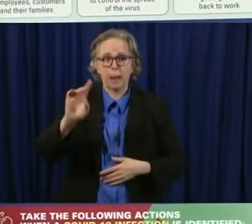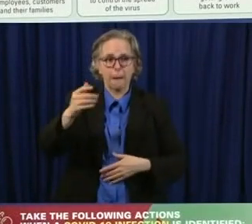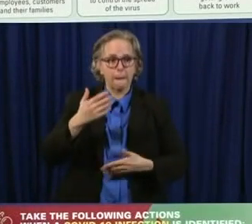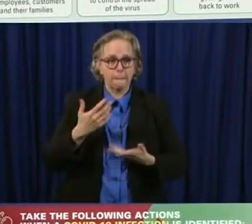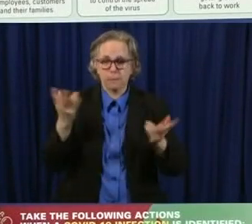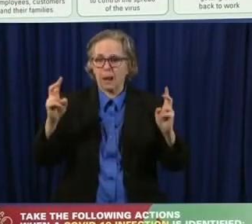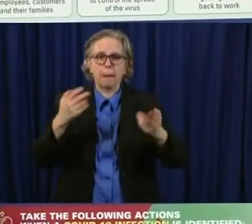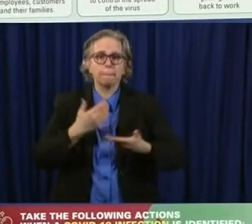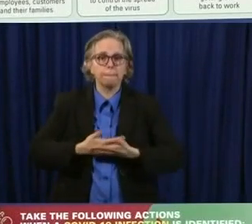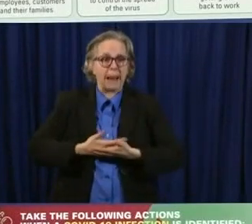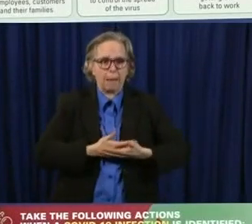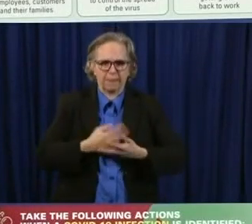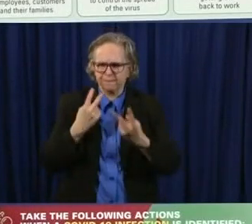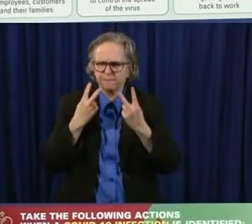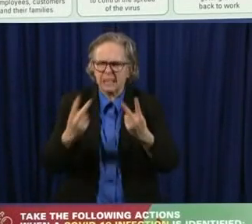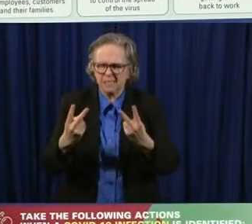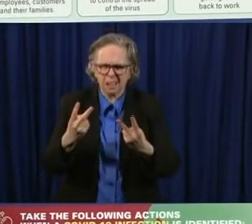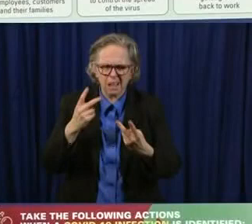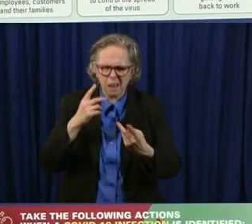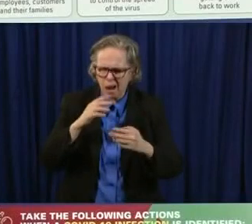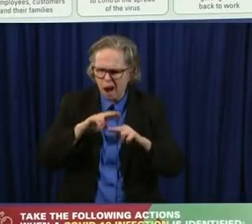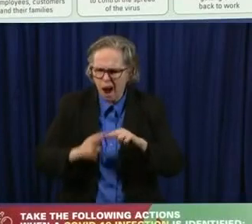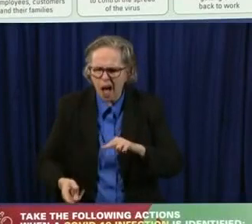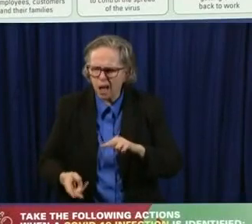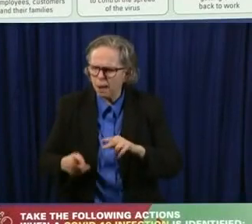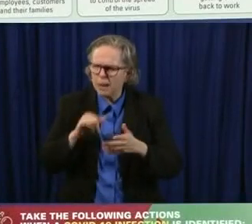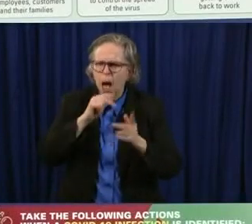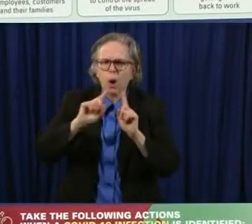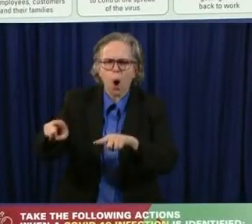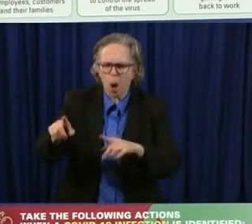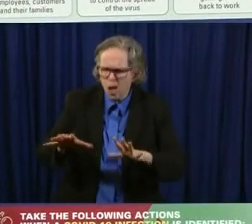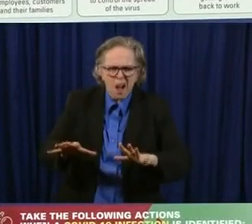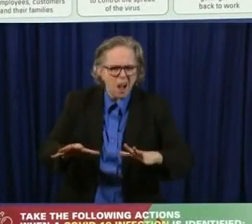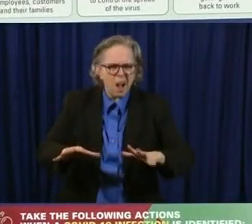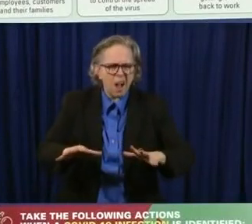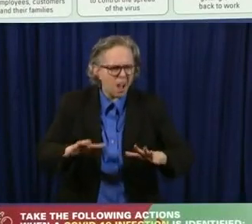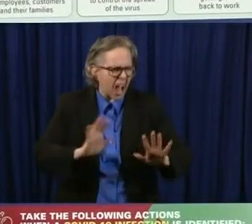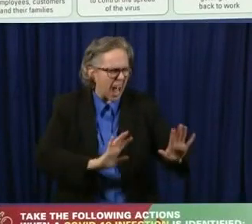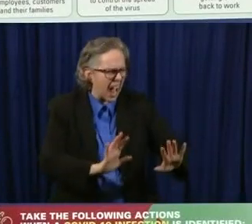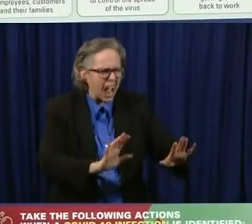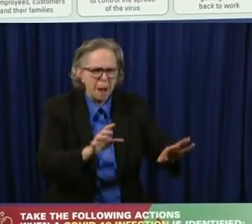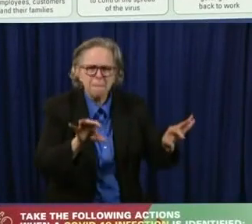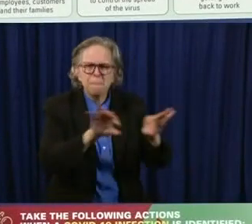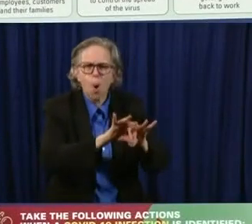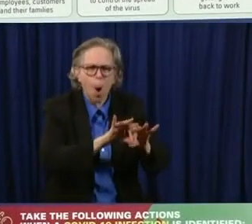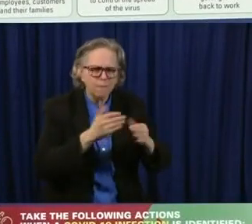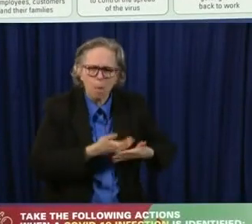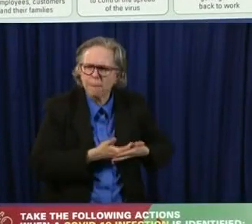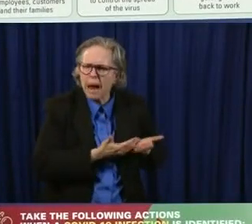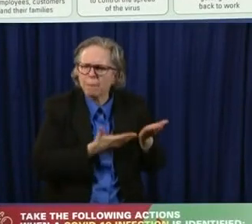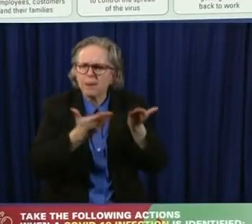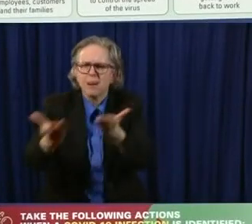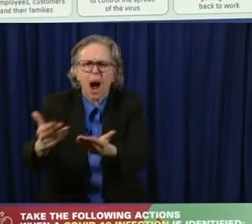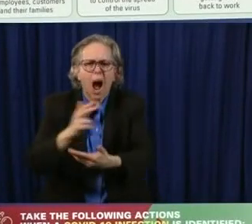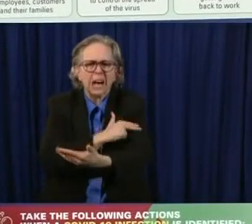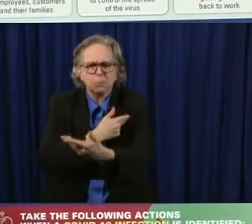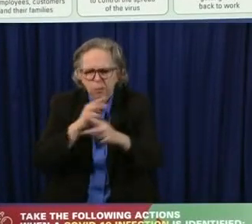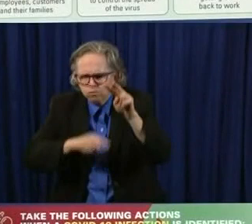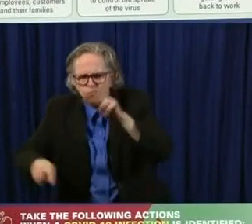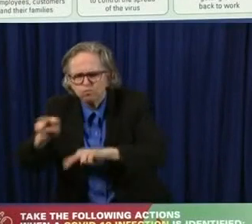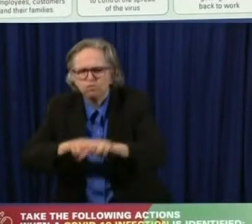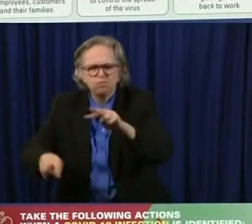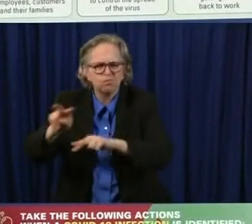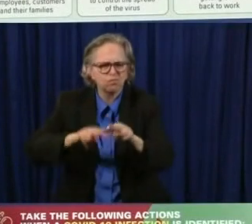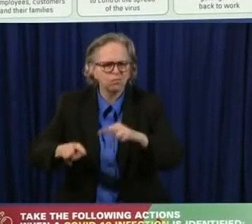down. And Dr. Acton is going to talk a little bit about that and the importance of kind of getting back in the game, uh, in regard